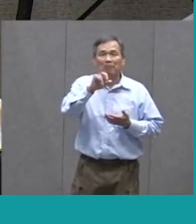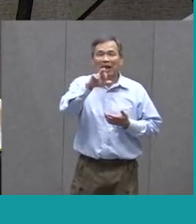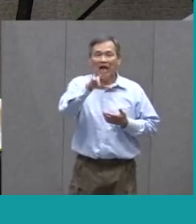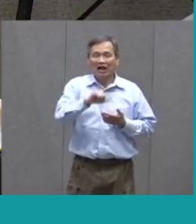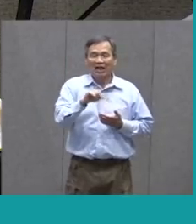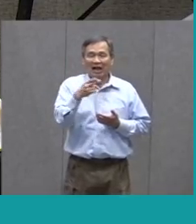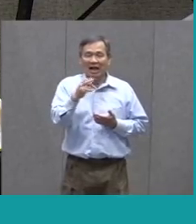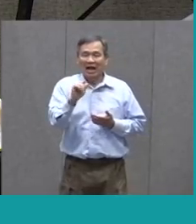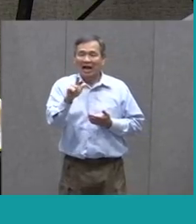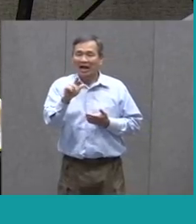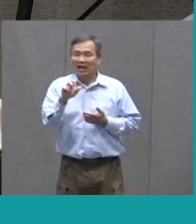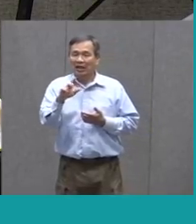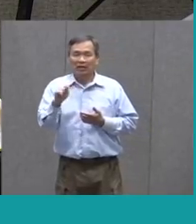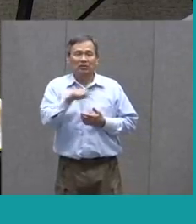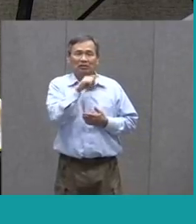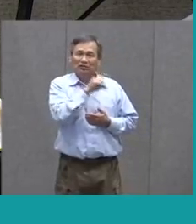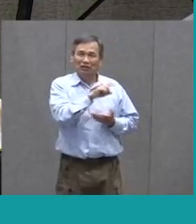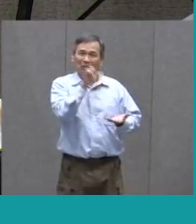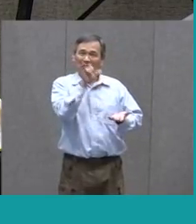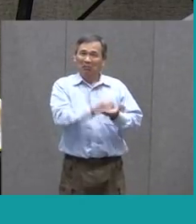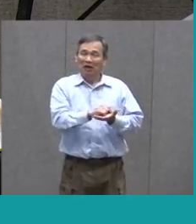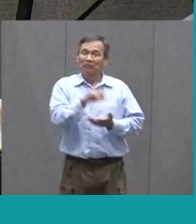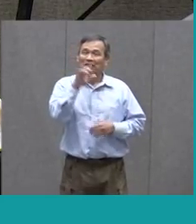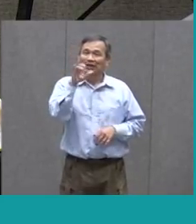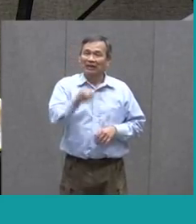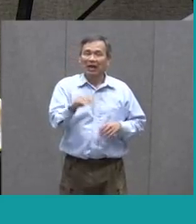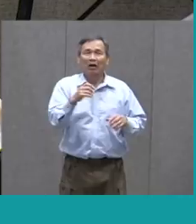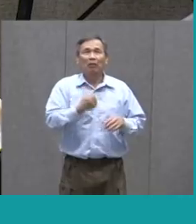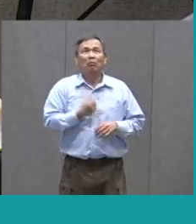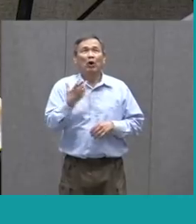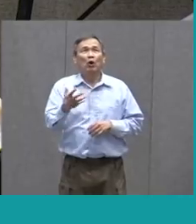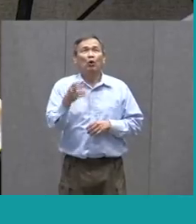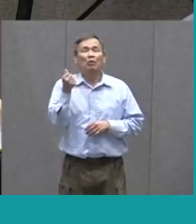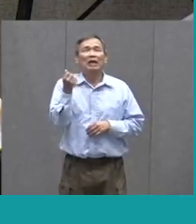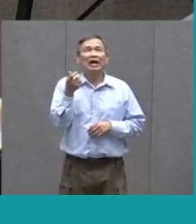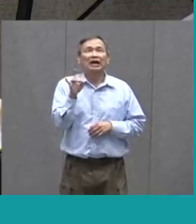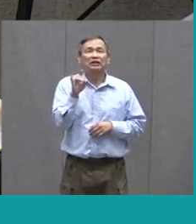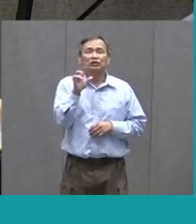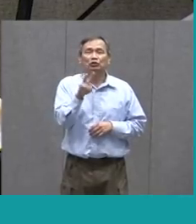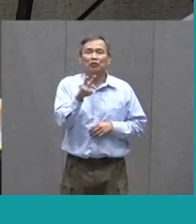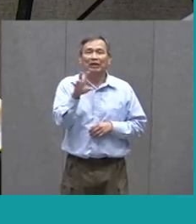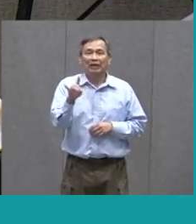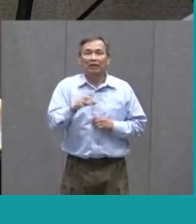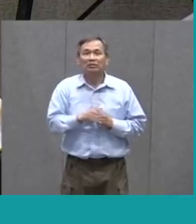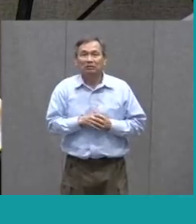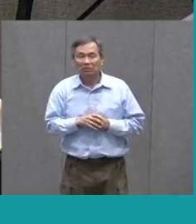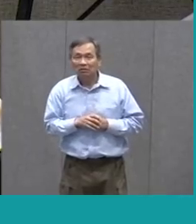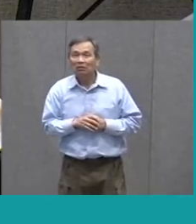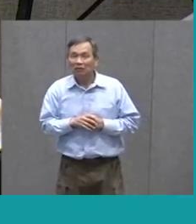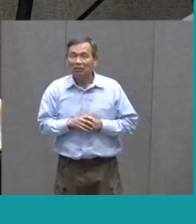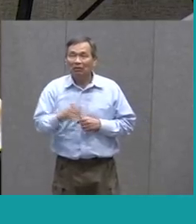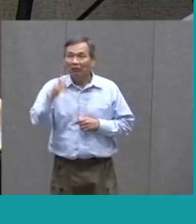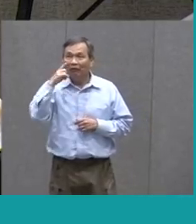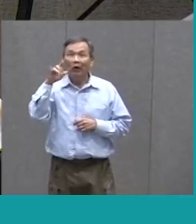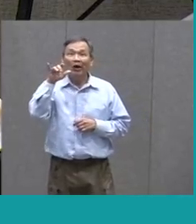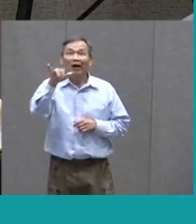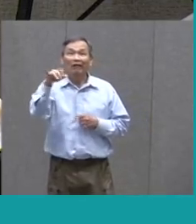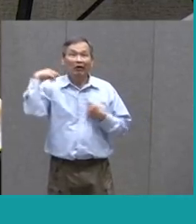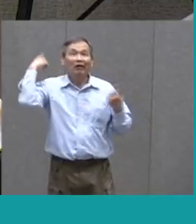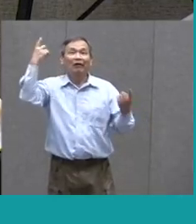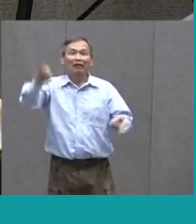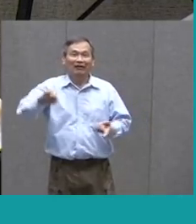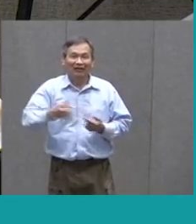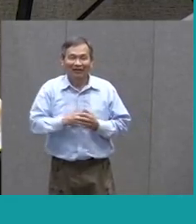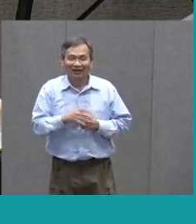She published this poem In 1828 It's been around forever And